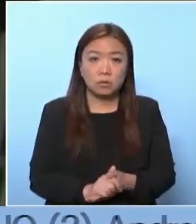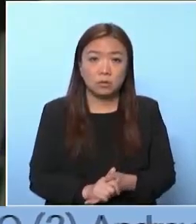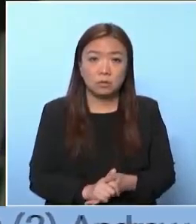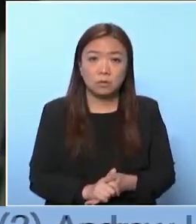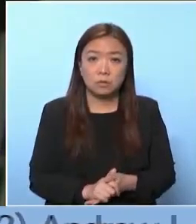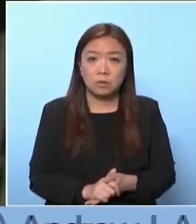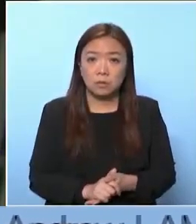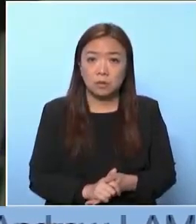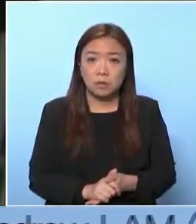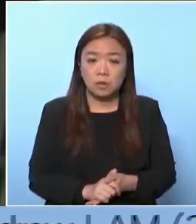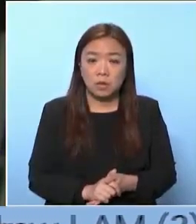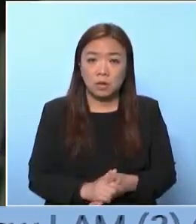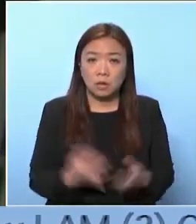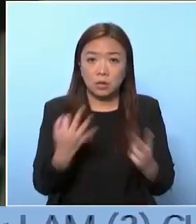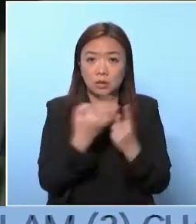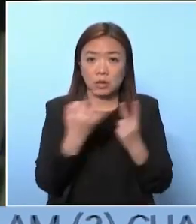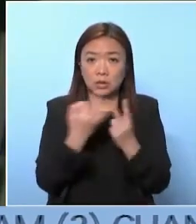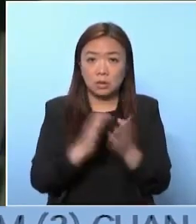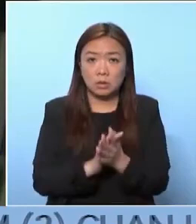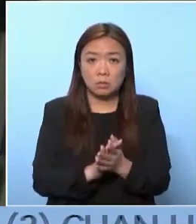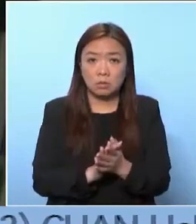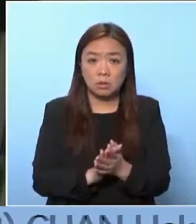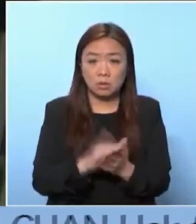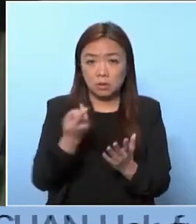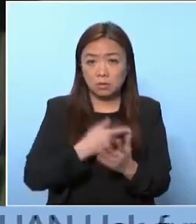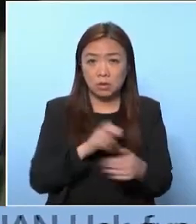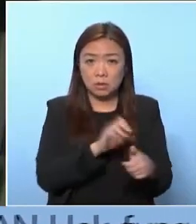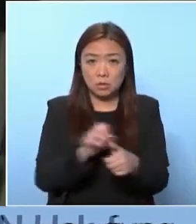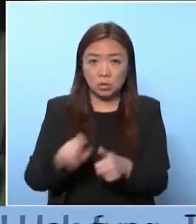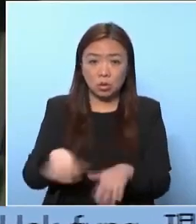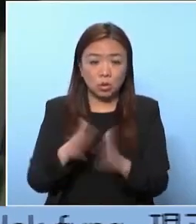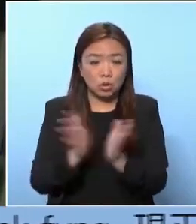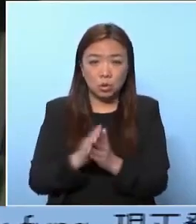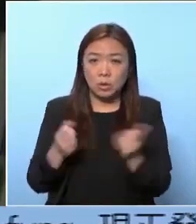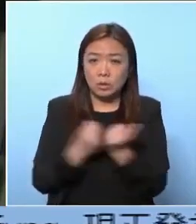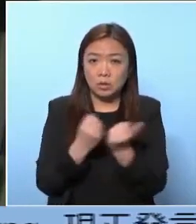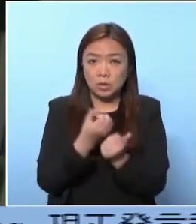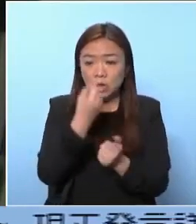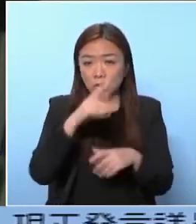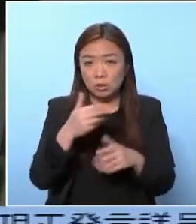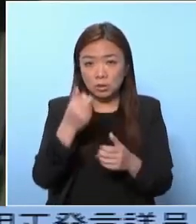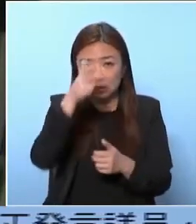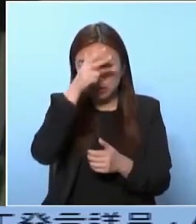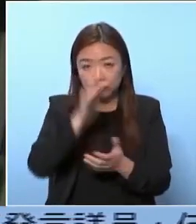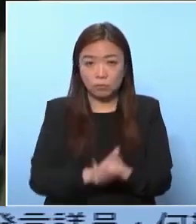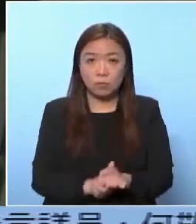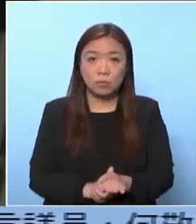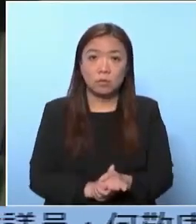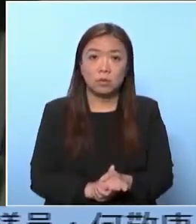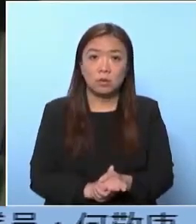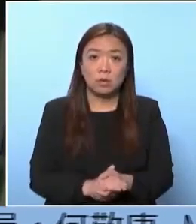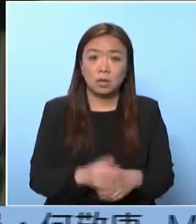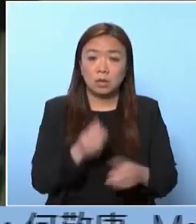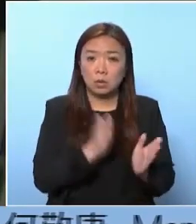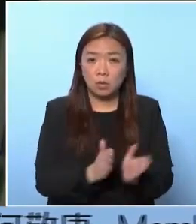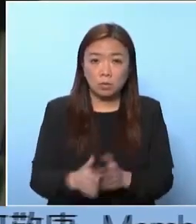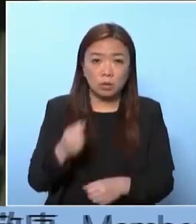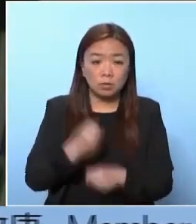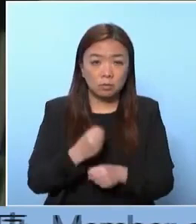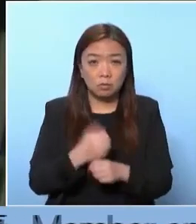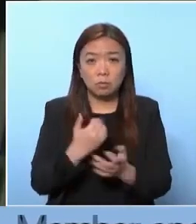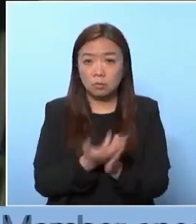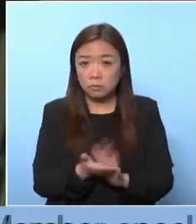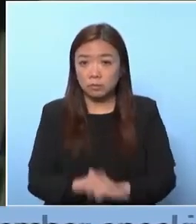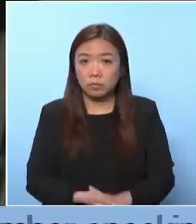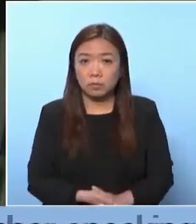23 of the Basic Law. I wholeheartedly support the SAR government's effort to enact local laws that fulfill our constitutional